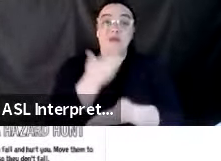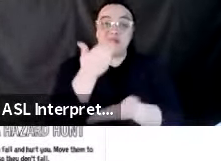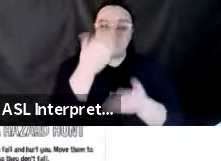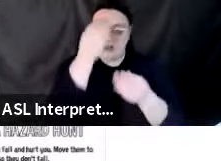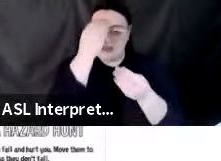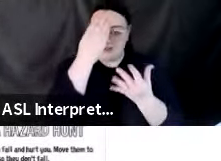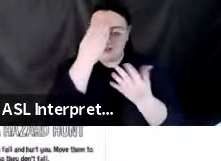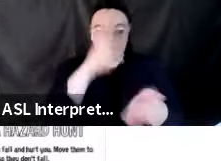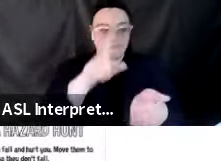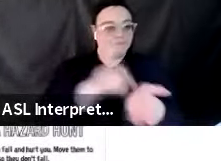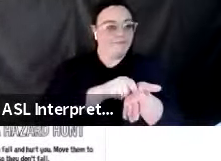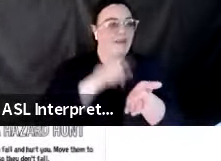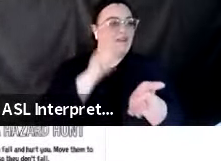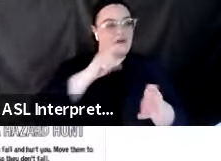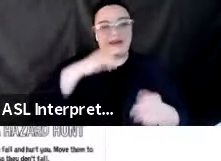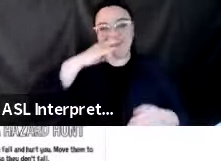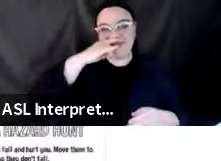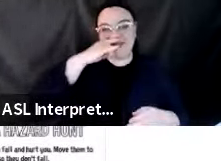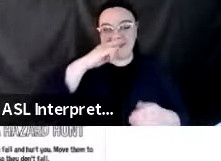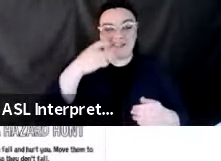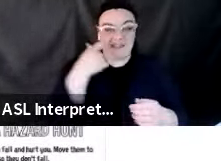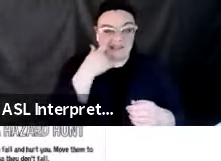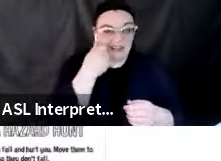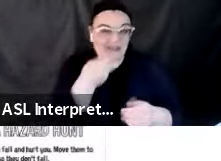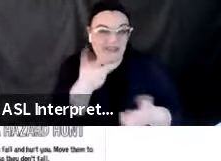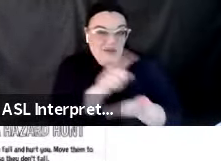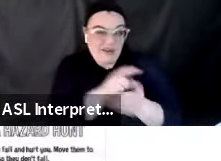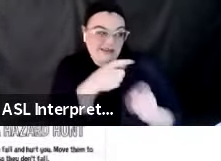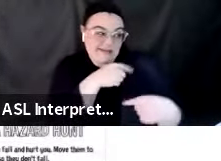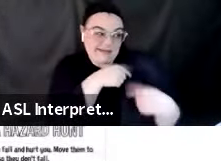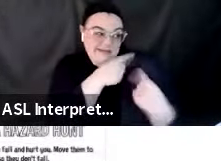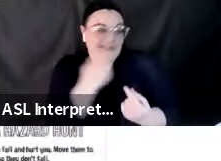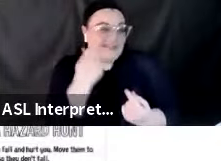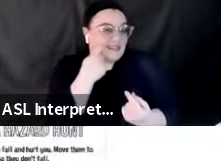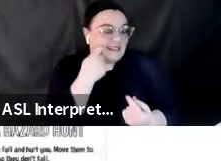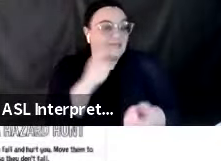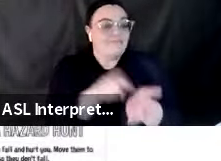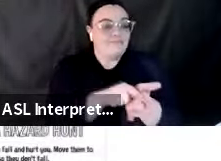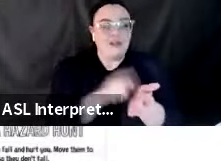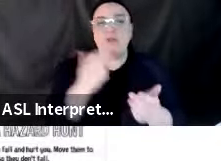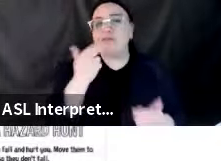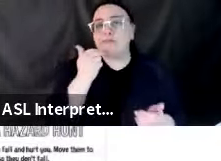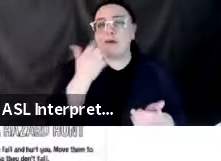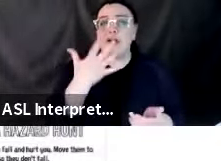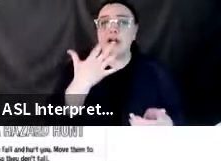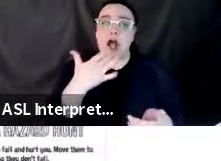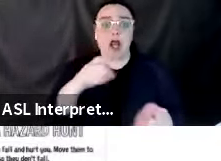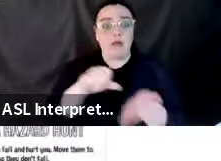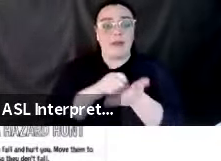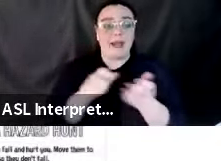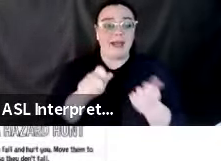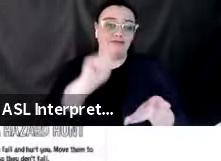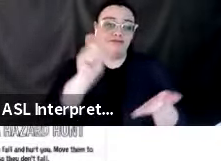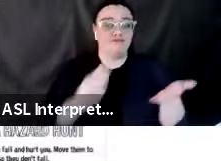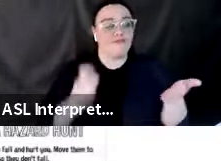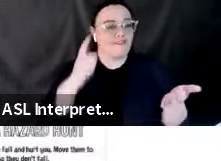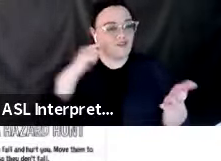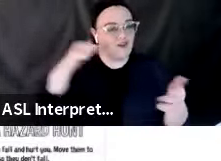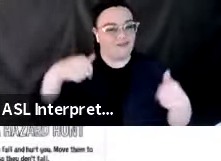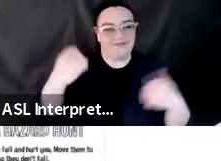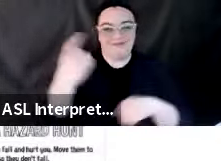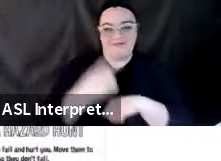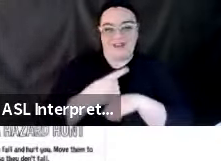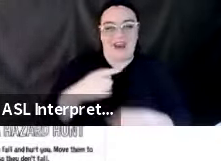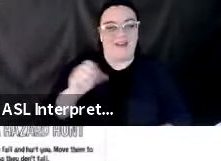through nine, new like just in the last couple of weeks, including this really cute coloring page for ShakeOut Day. And a lot of